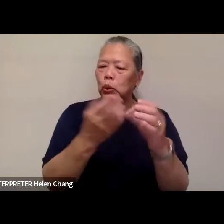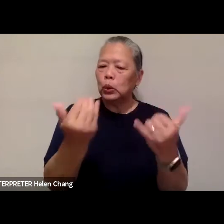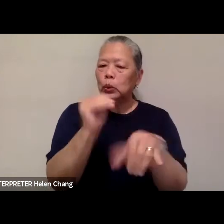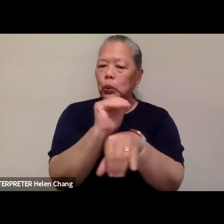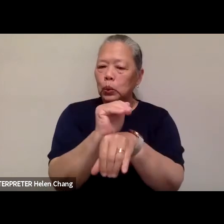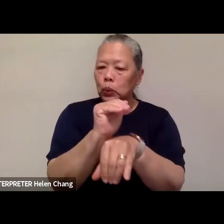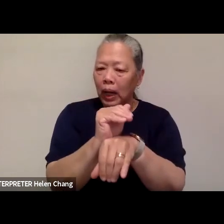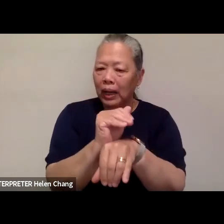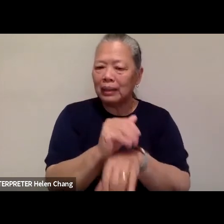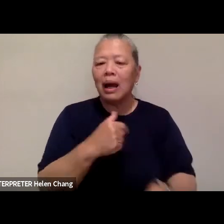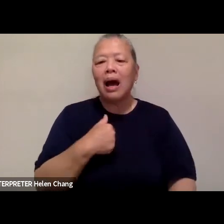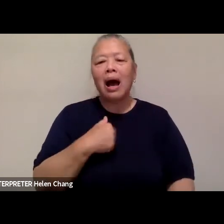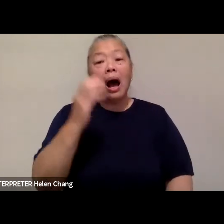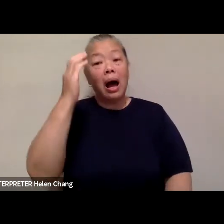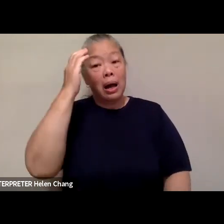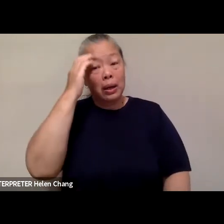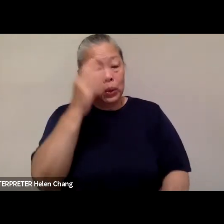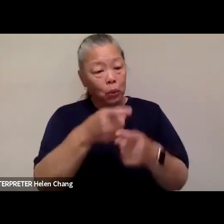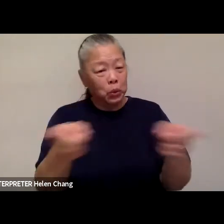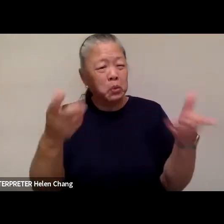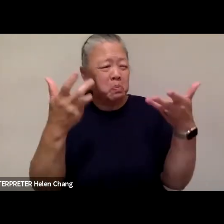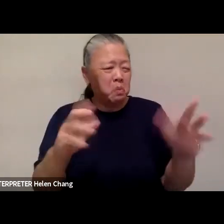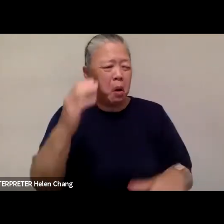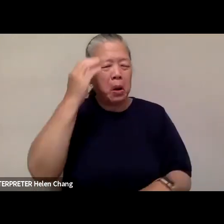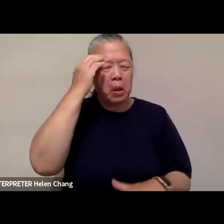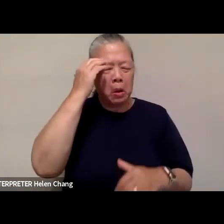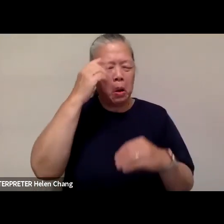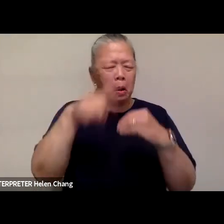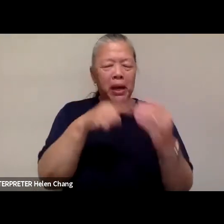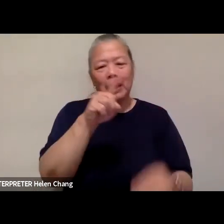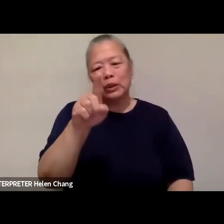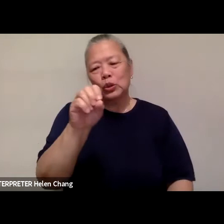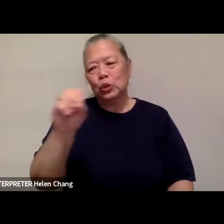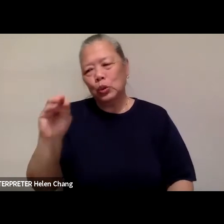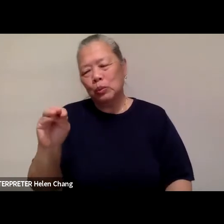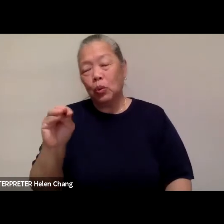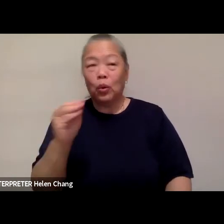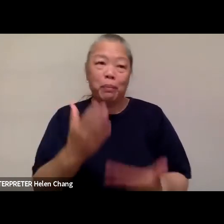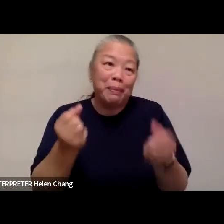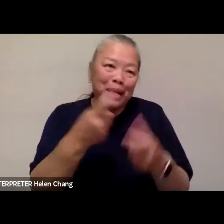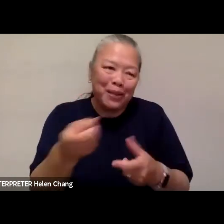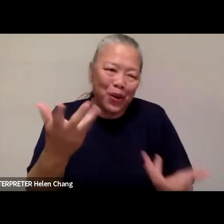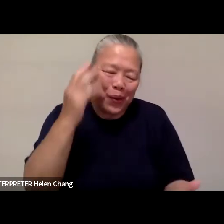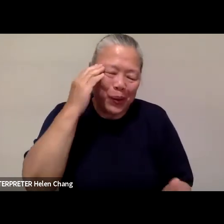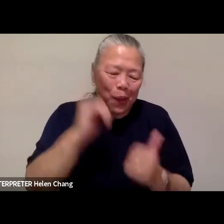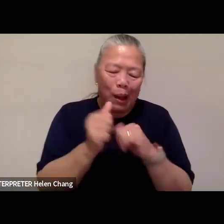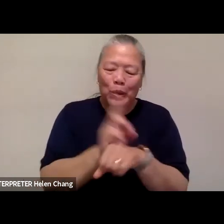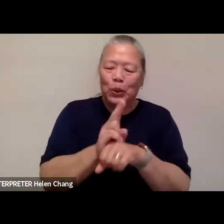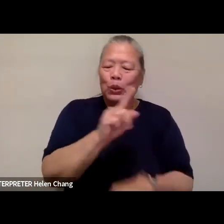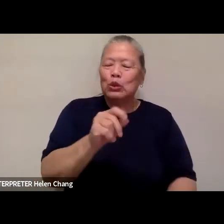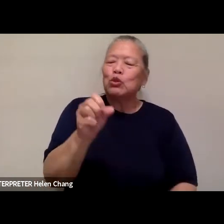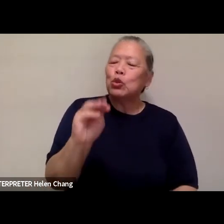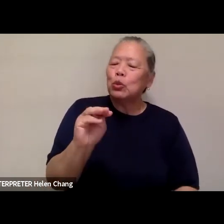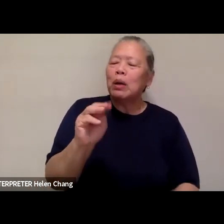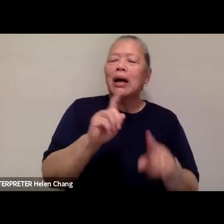I know that all of you are familiar with Zoom, or many of you are familiar with Zoom. But before turning to our